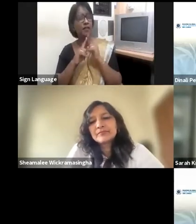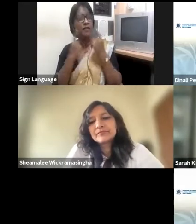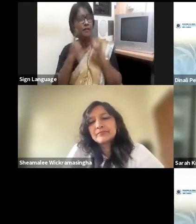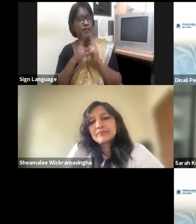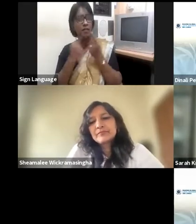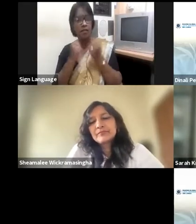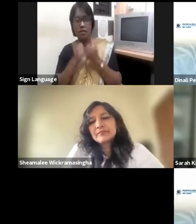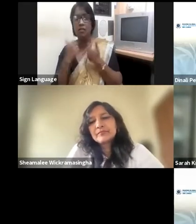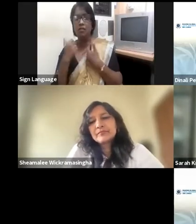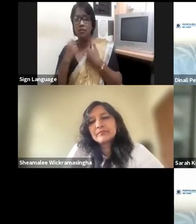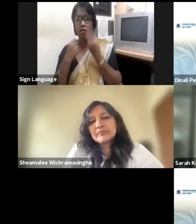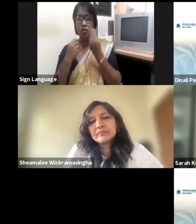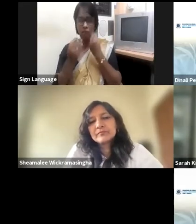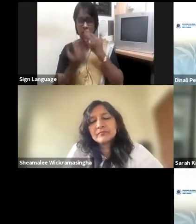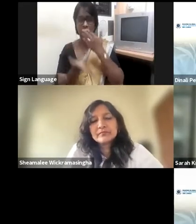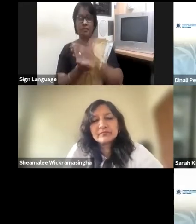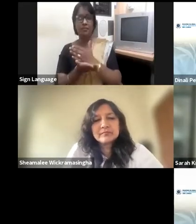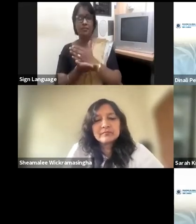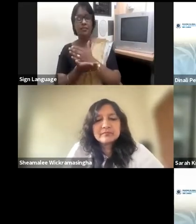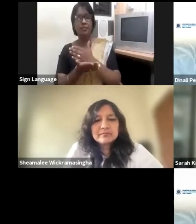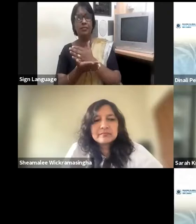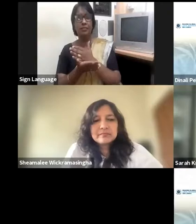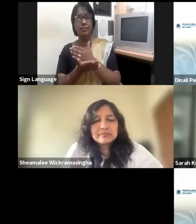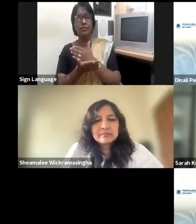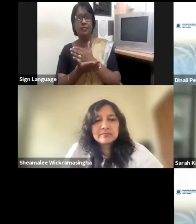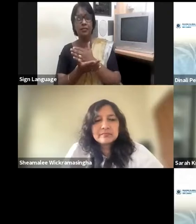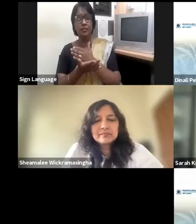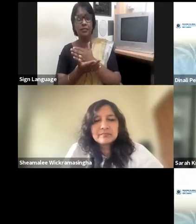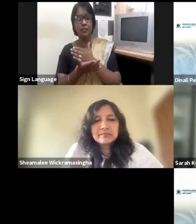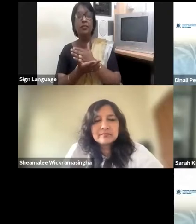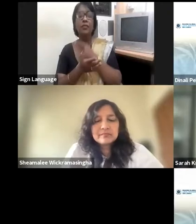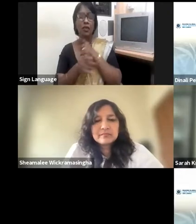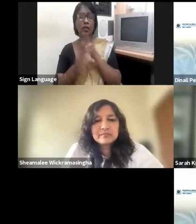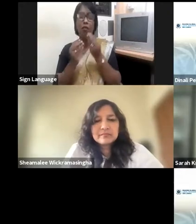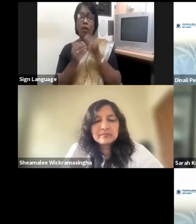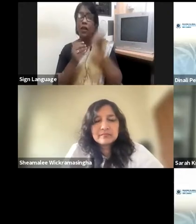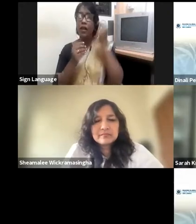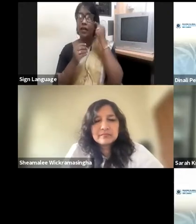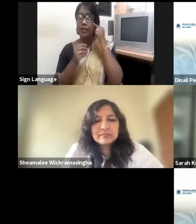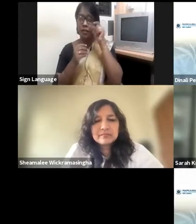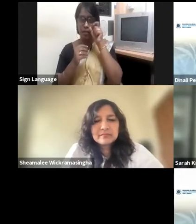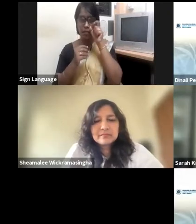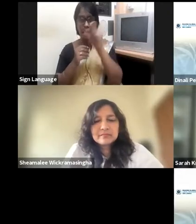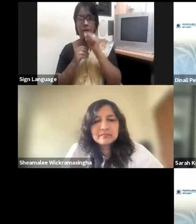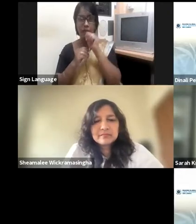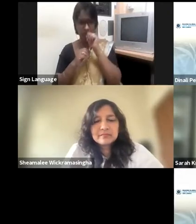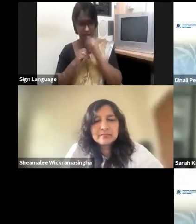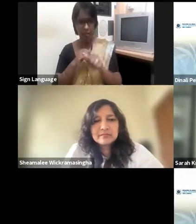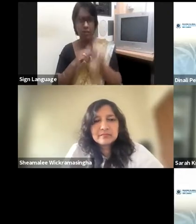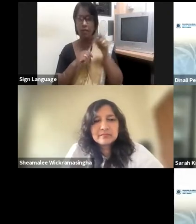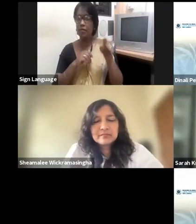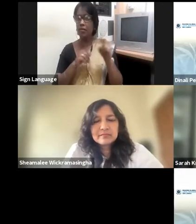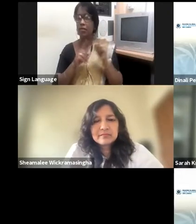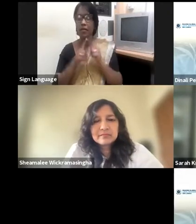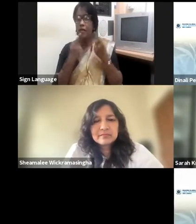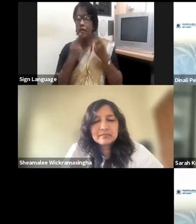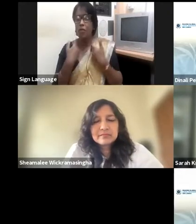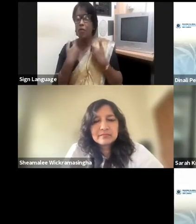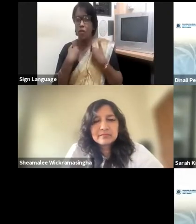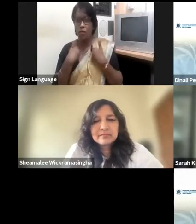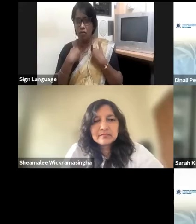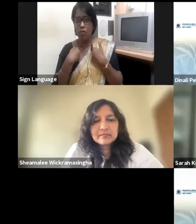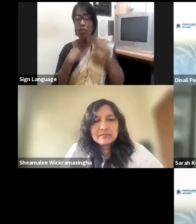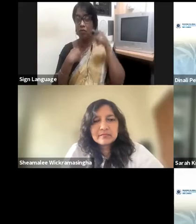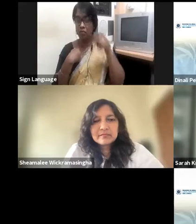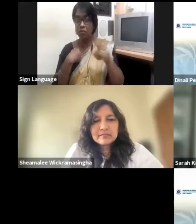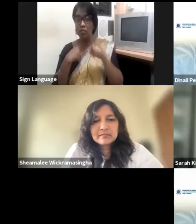think through or contemplate as to what exactly you're going to do with that decision and whether you're going to be biased or whether you're going to